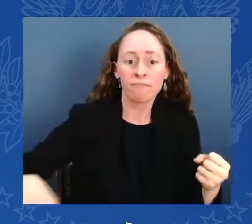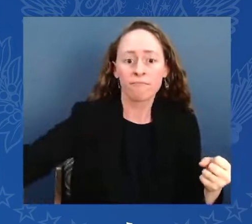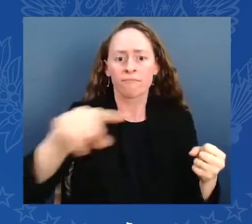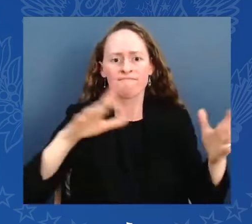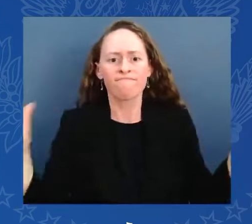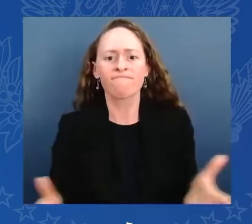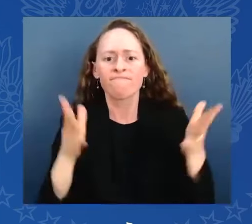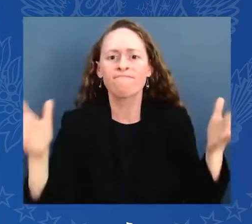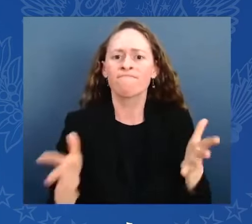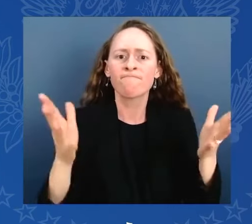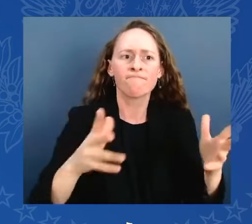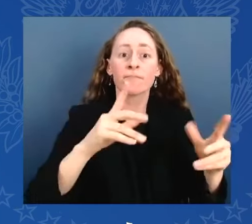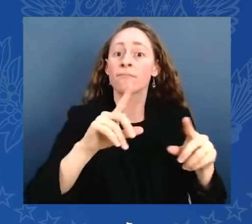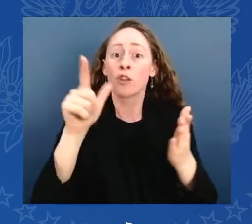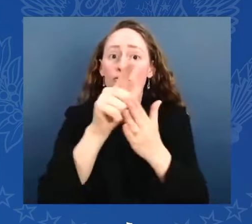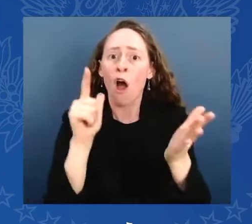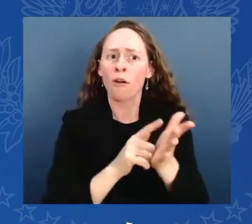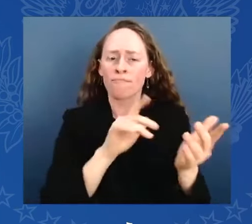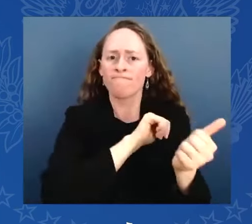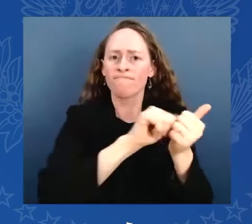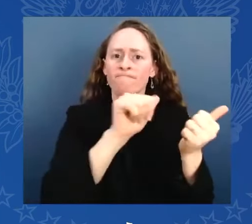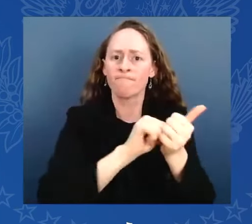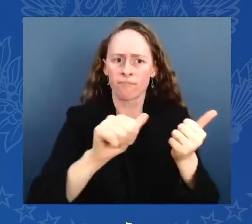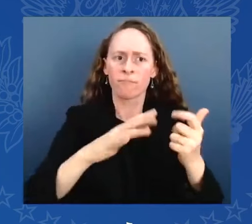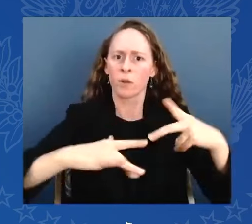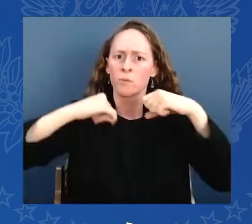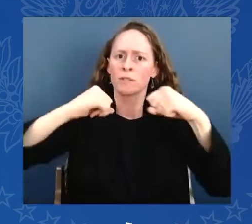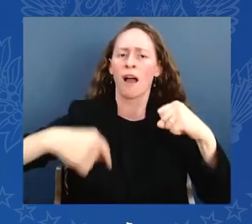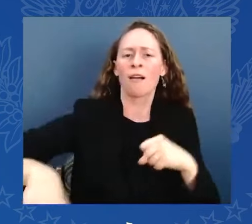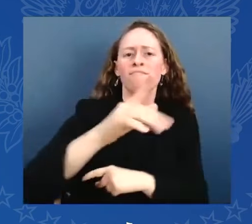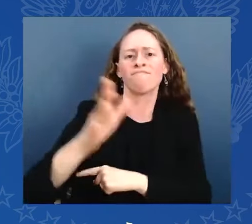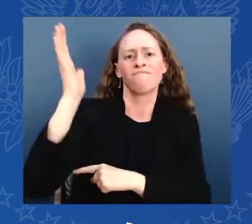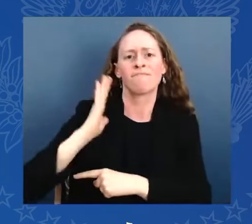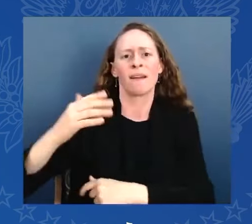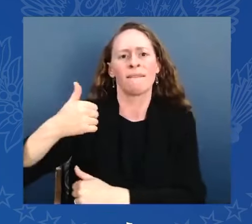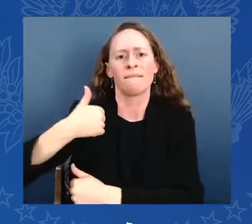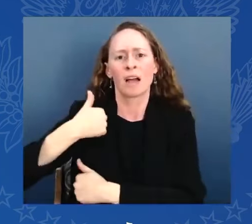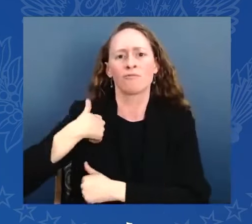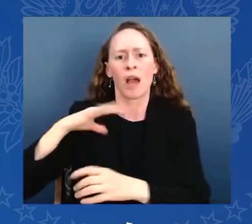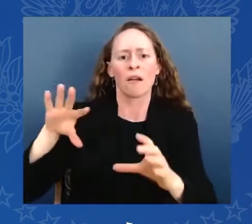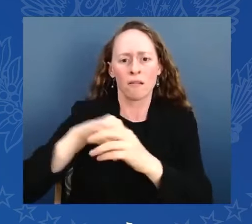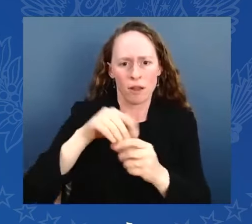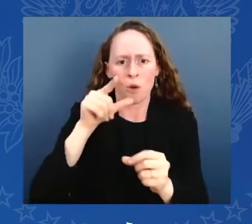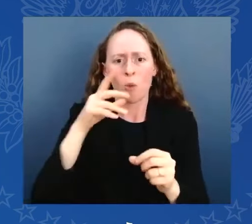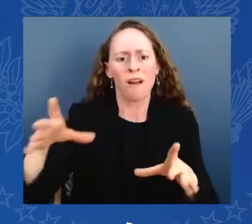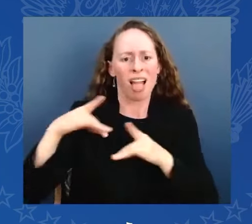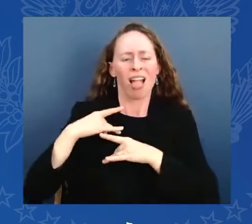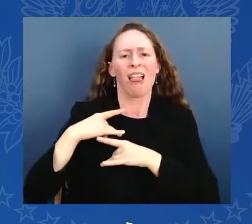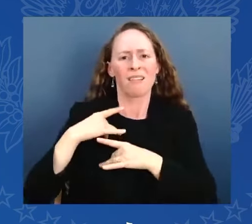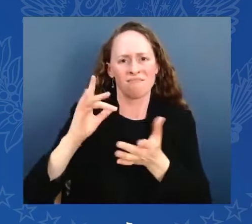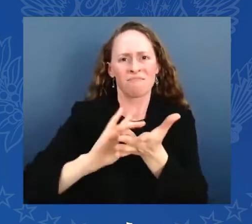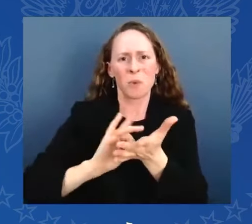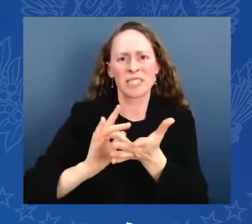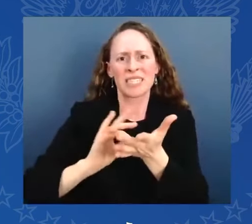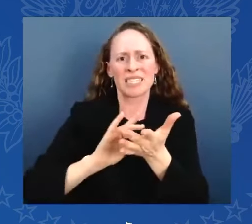You know, the most significant climate law ever — ever in the history of the world. The first major gun safety